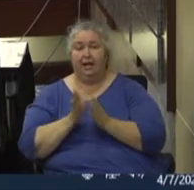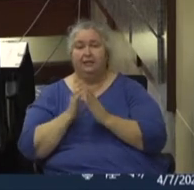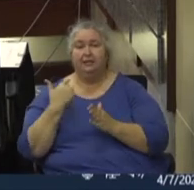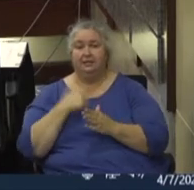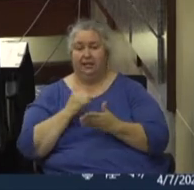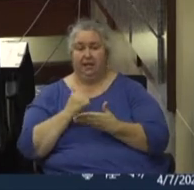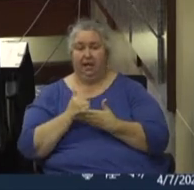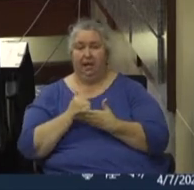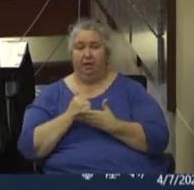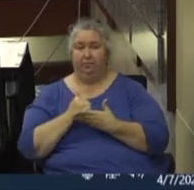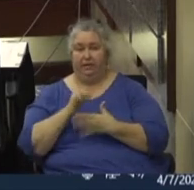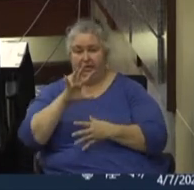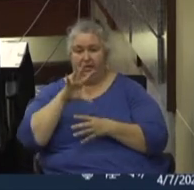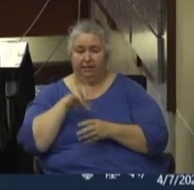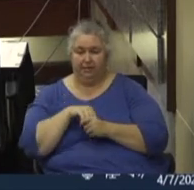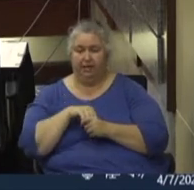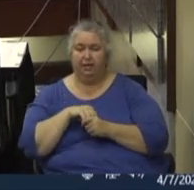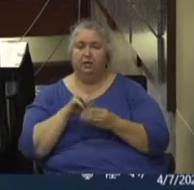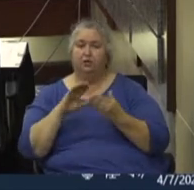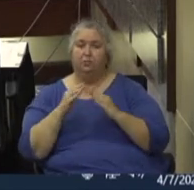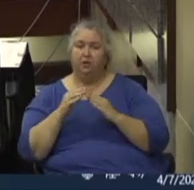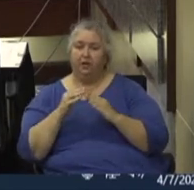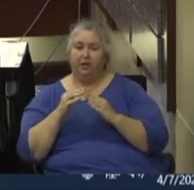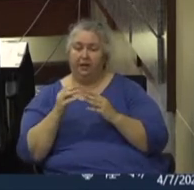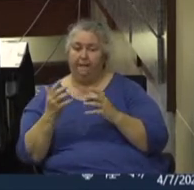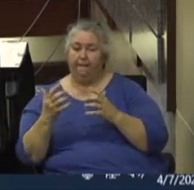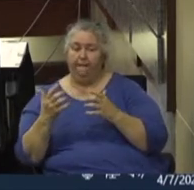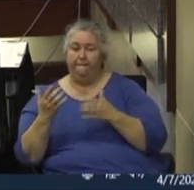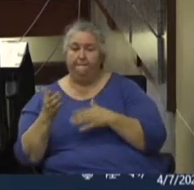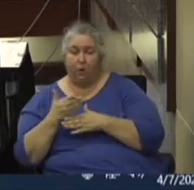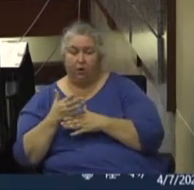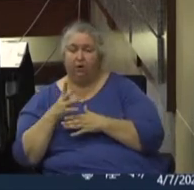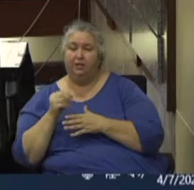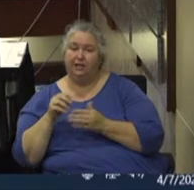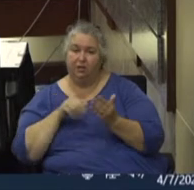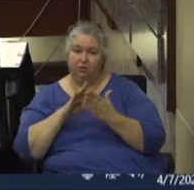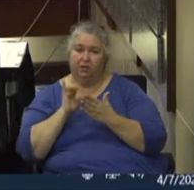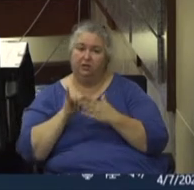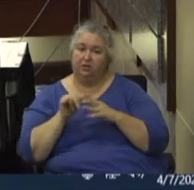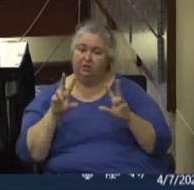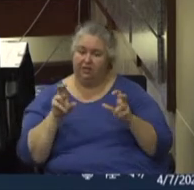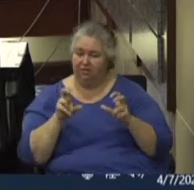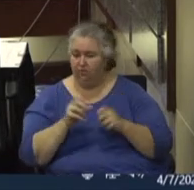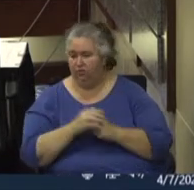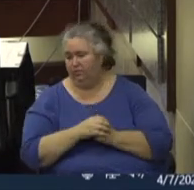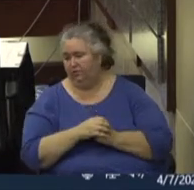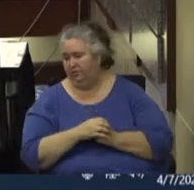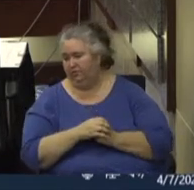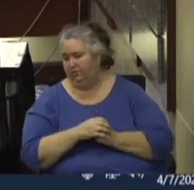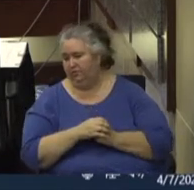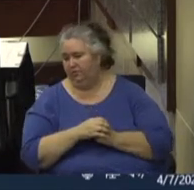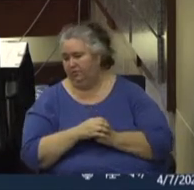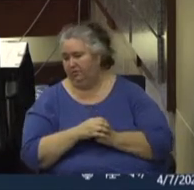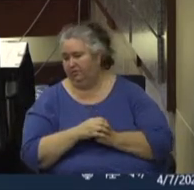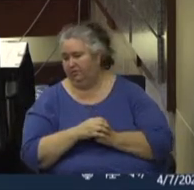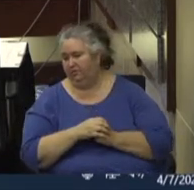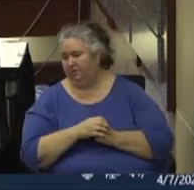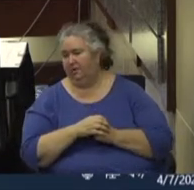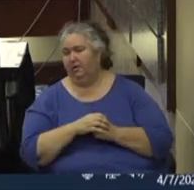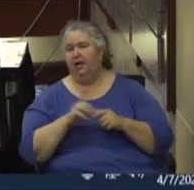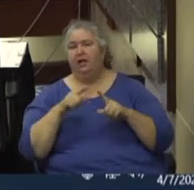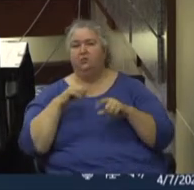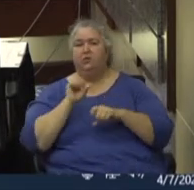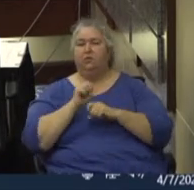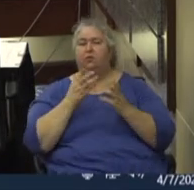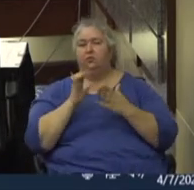engage our community partners and address those issues. And he asked us to provide better leadership and communication to those issues as we were working through